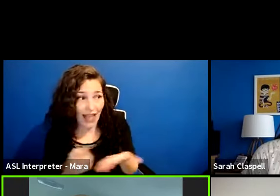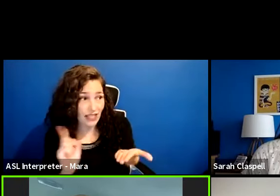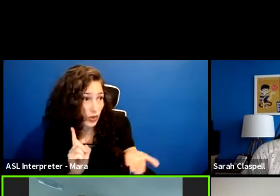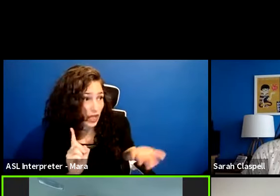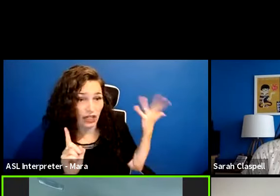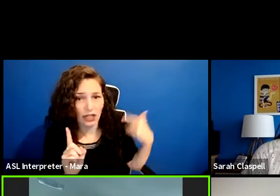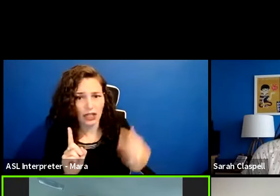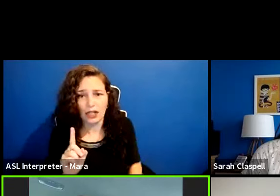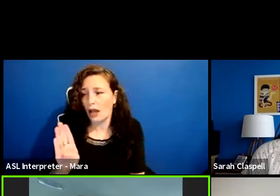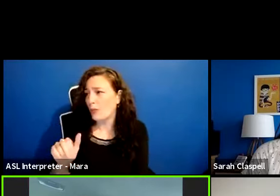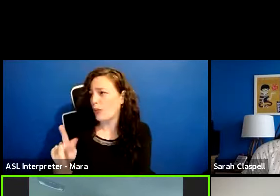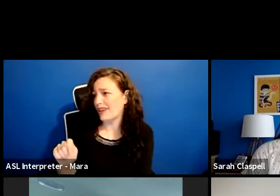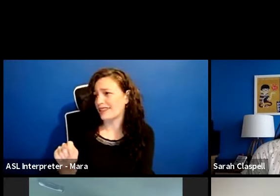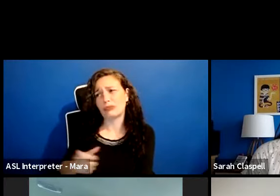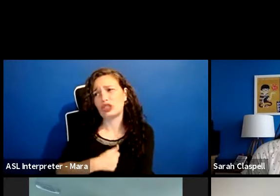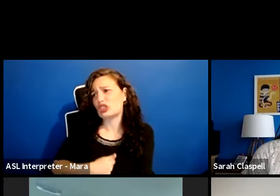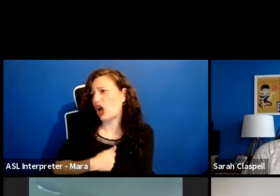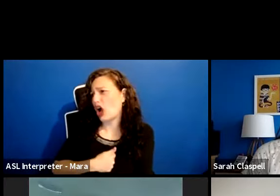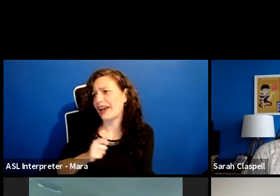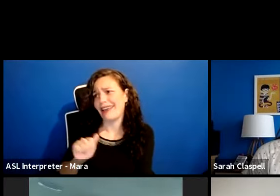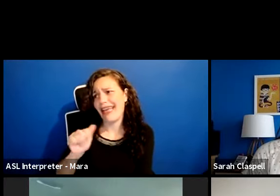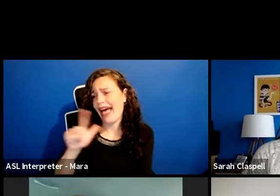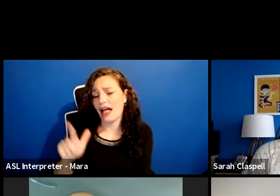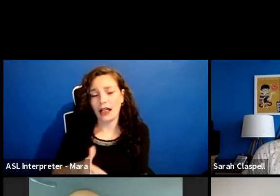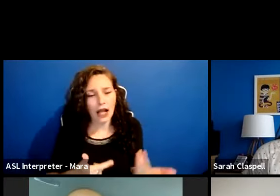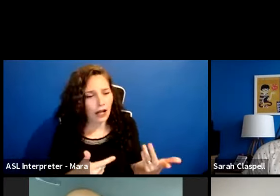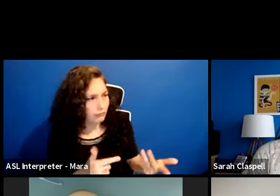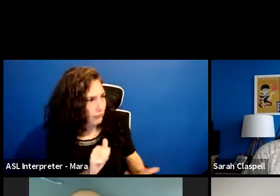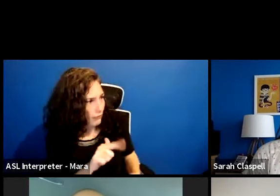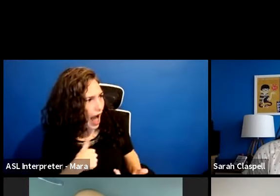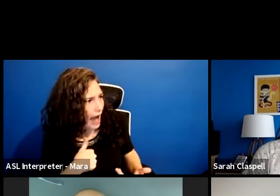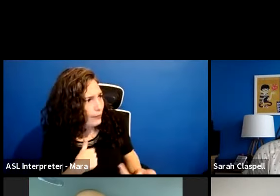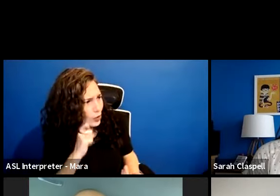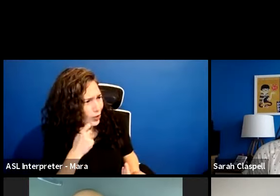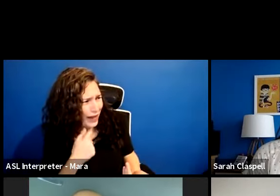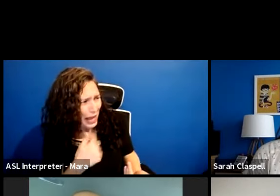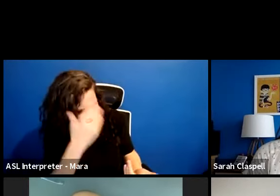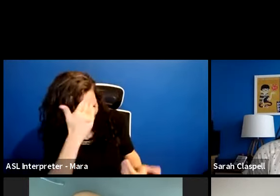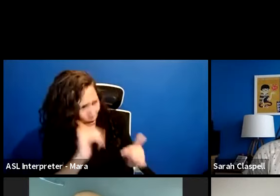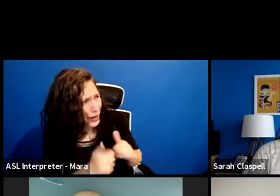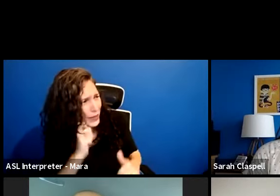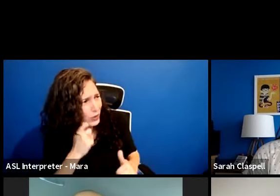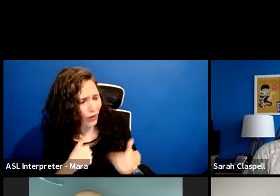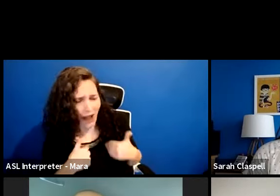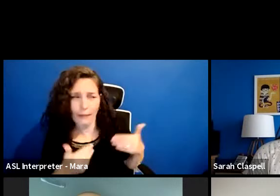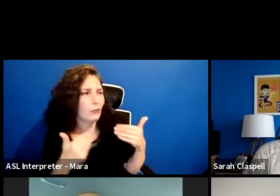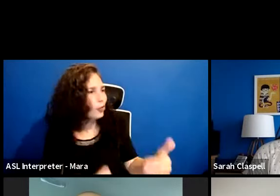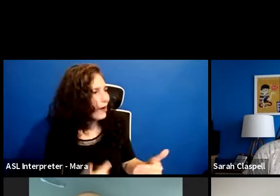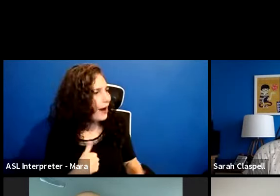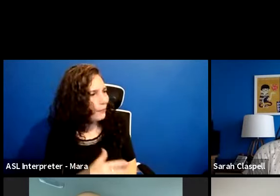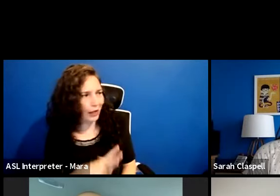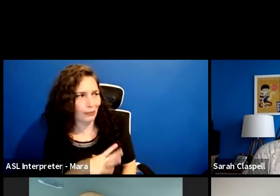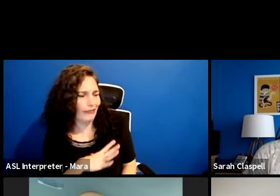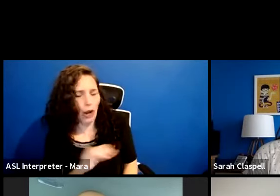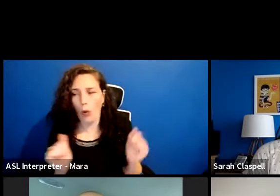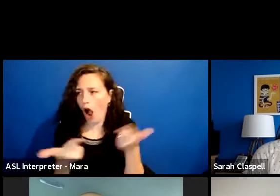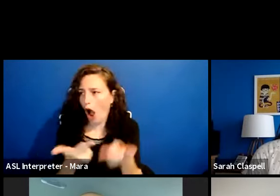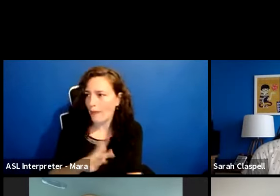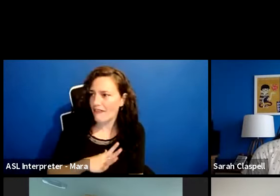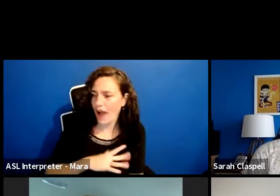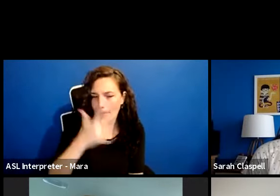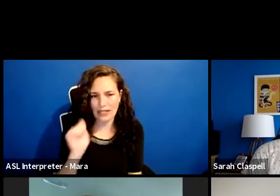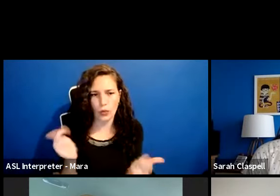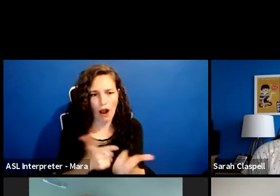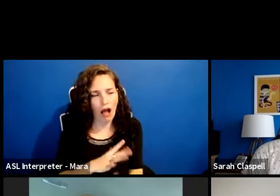because we're cool and we know how to be cool. I'm going to move on from that. I'm going to be fine. We're all going to be fine. Cause we're